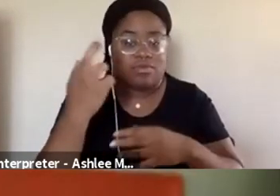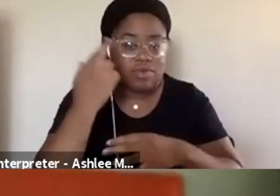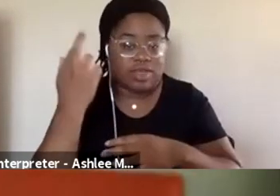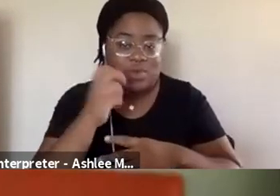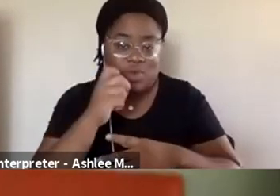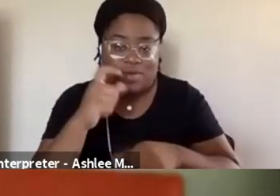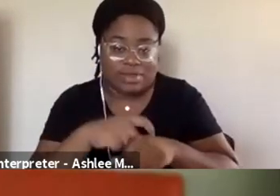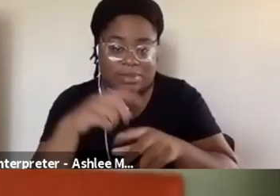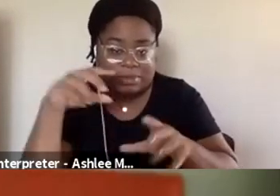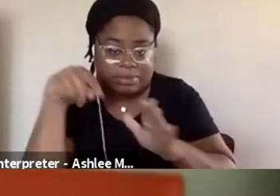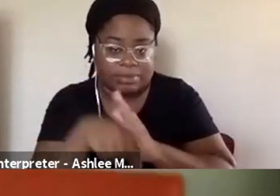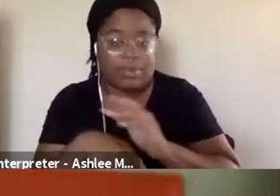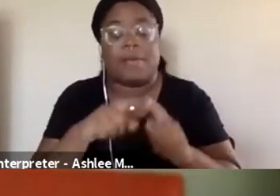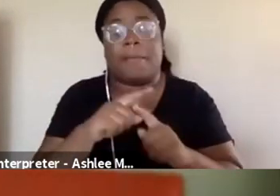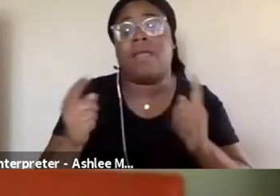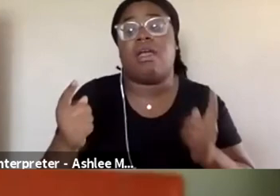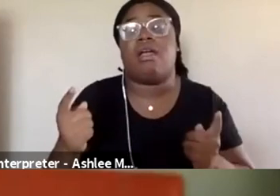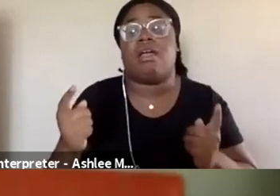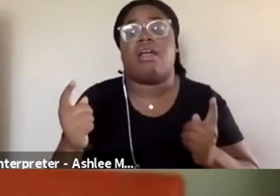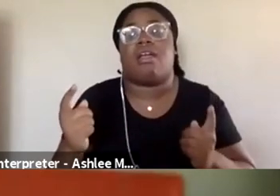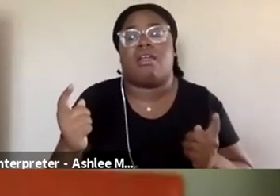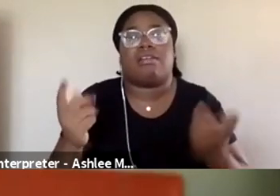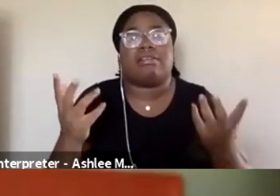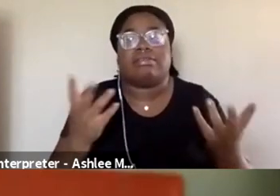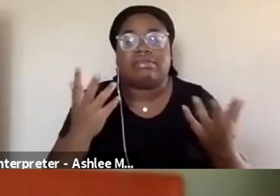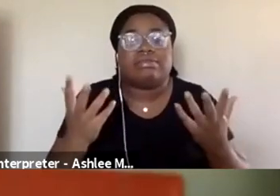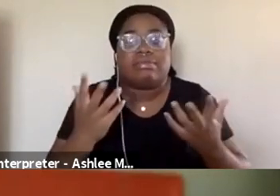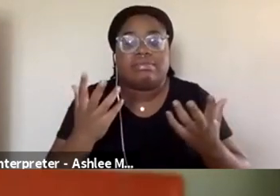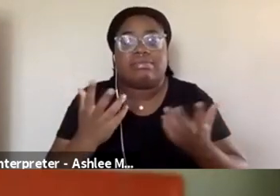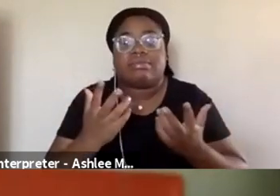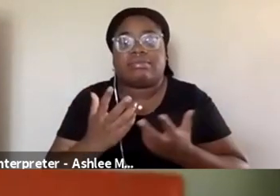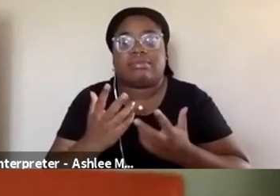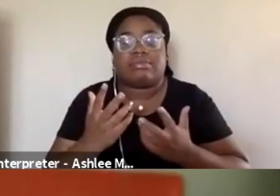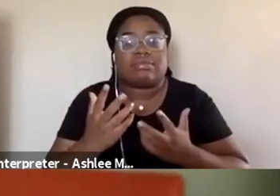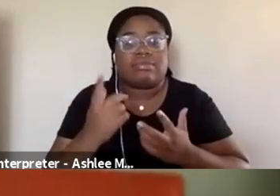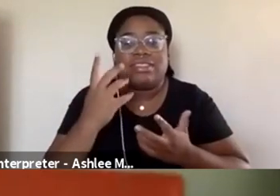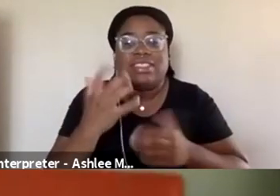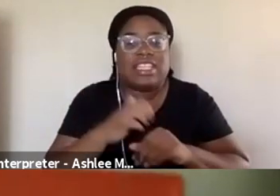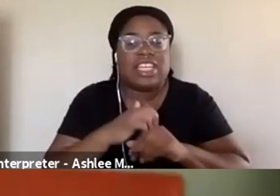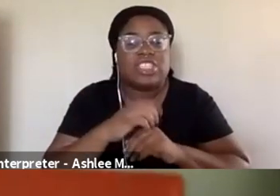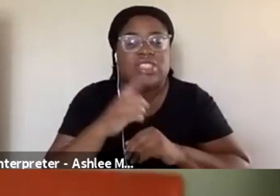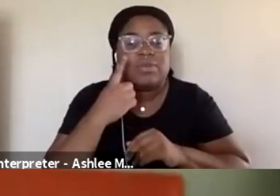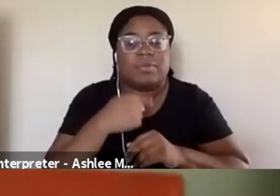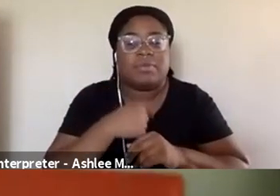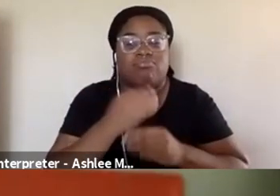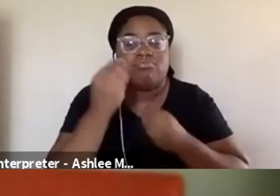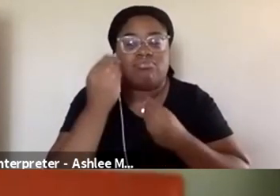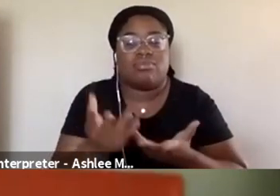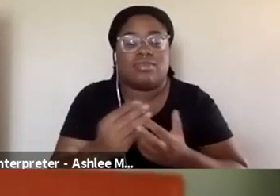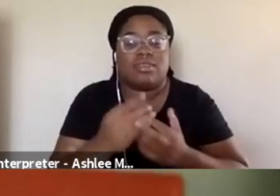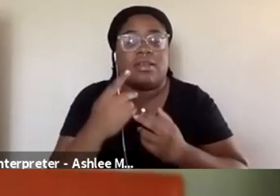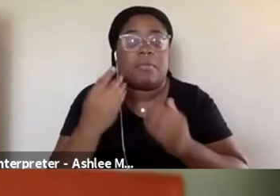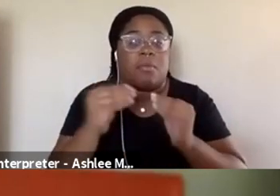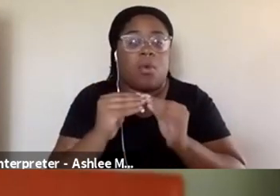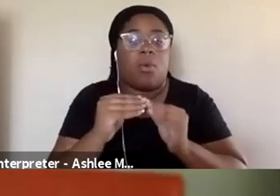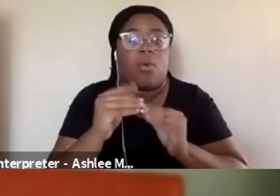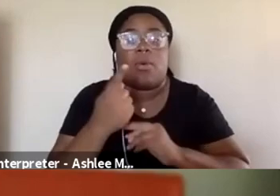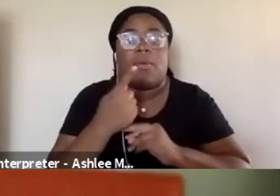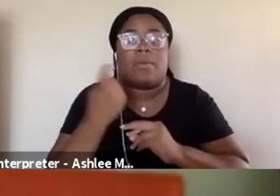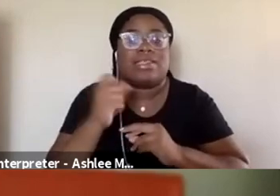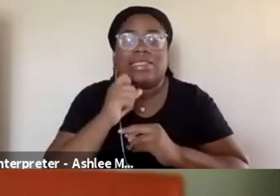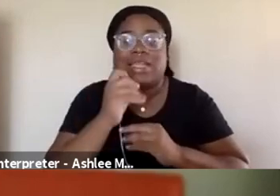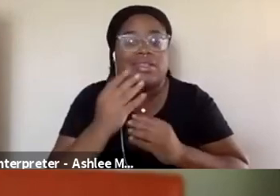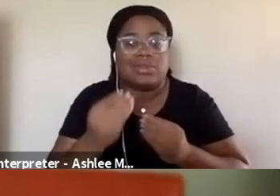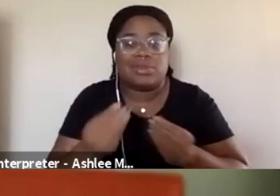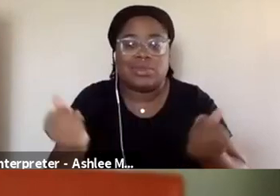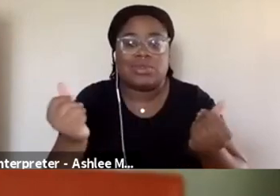time to get into, but it's something that's been like itching for me to talk about more because I think that this is not the solution